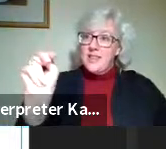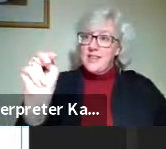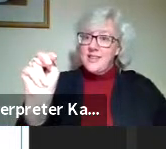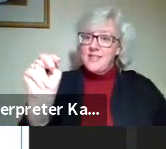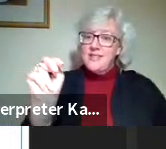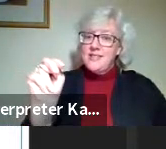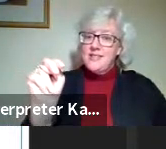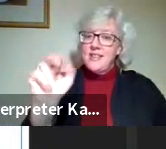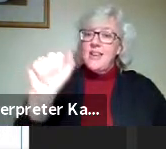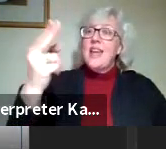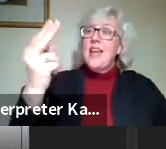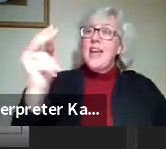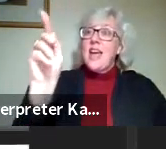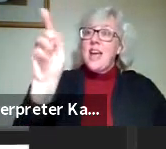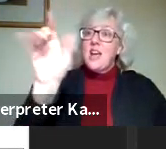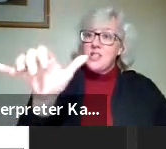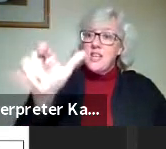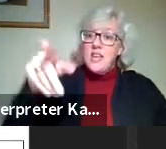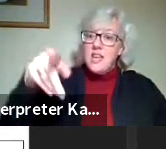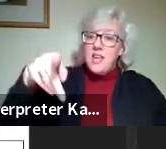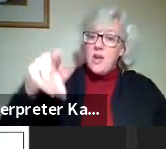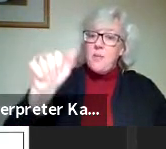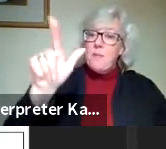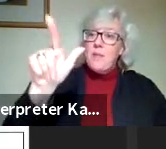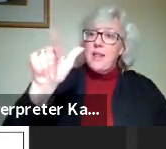Ashley Palazzo,